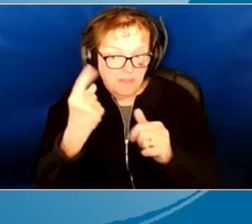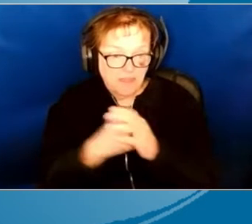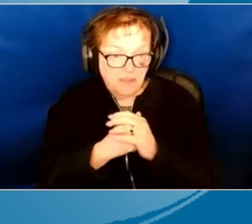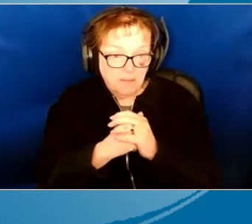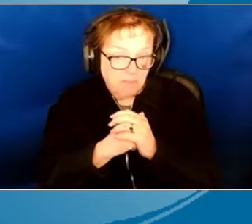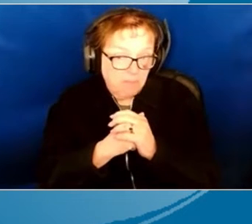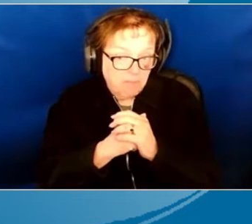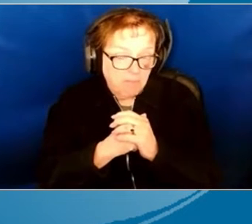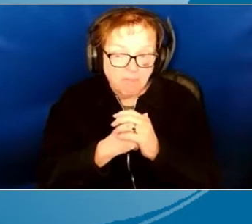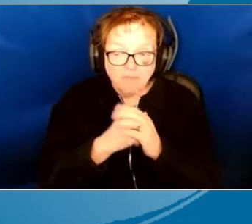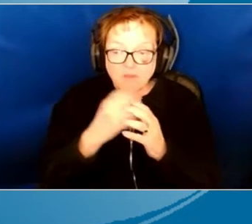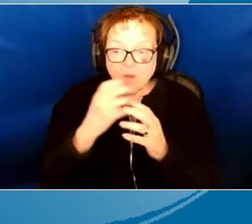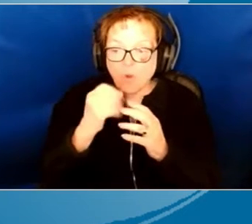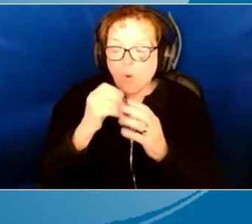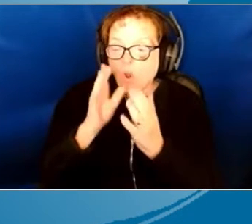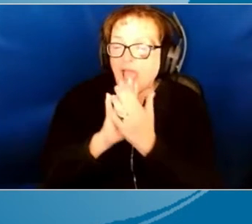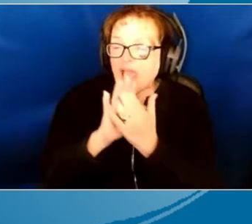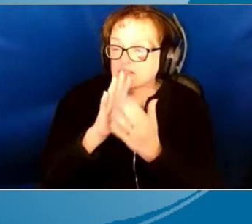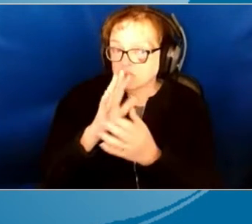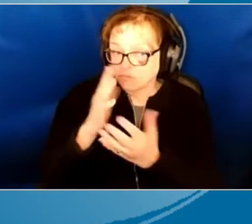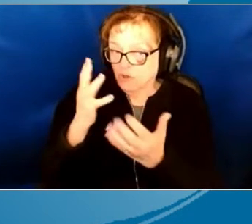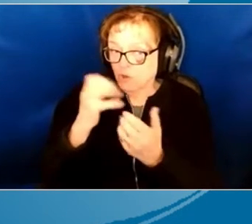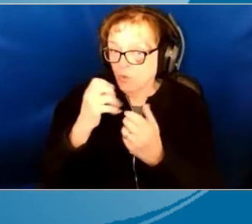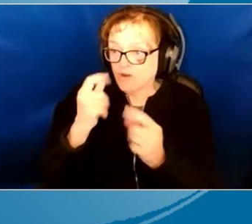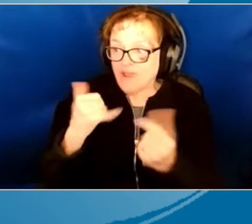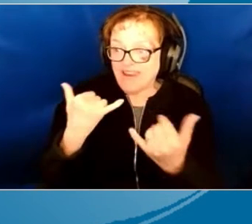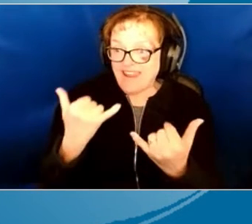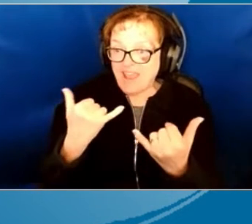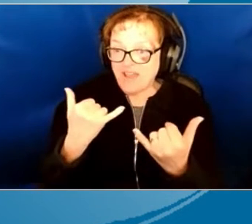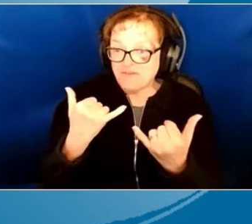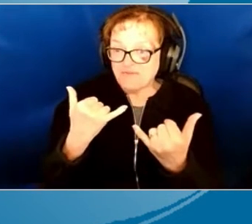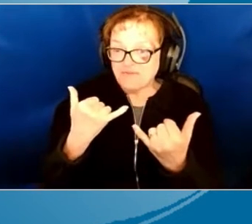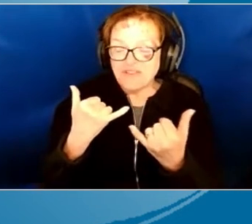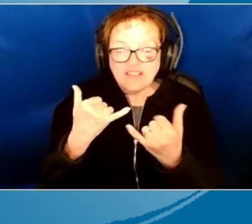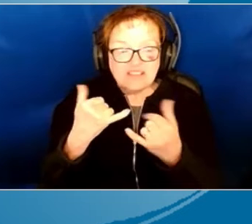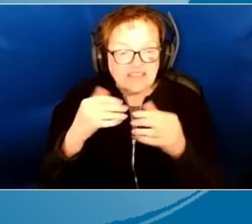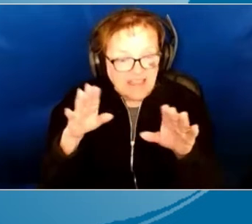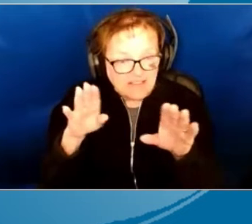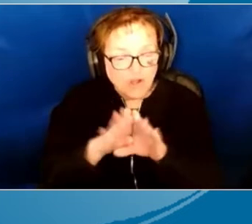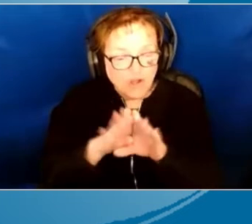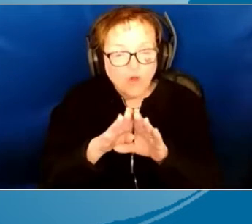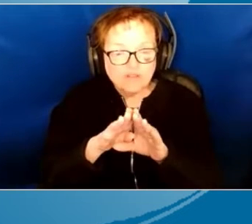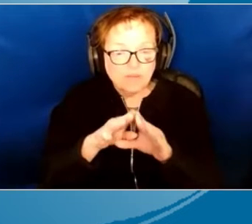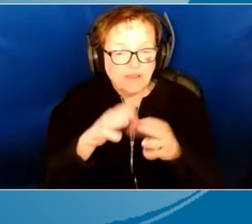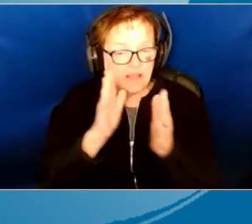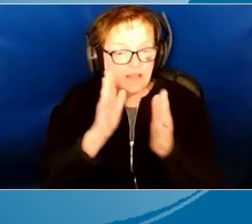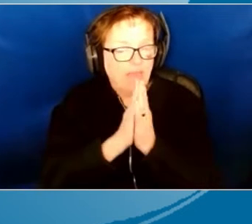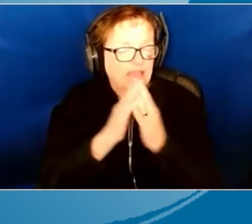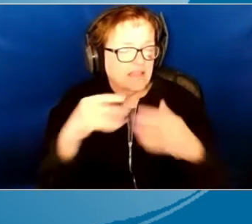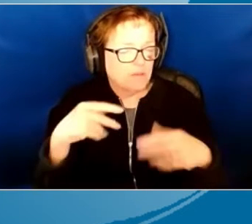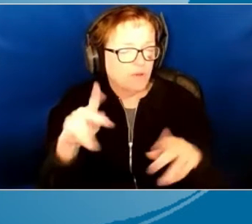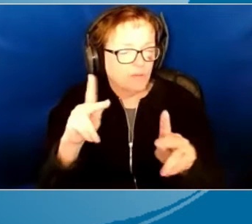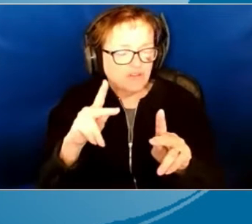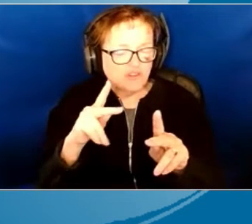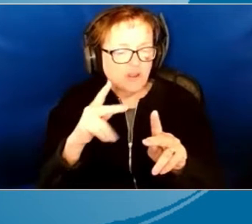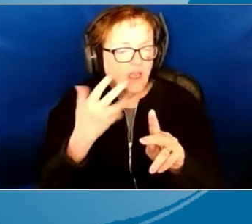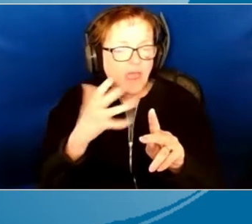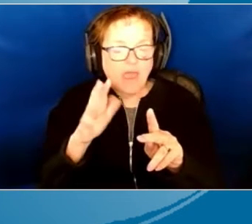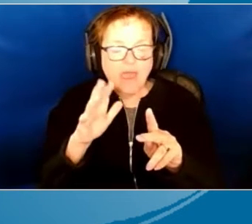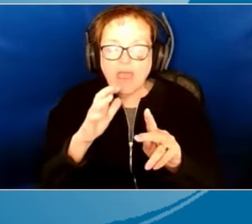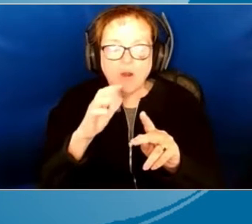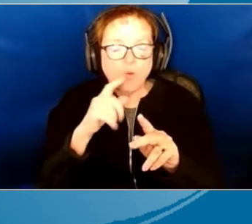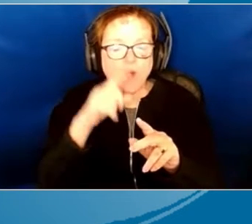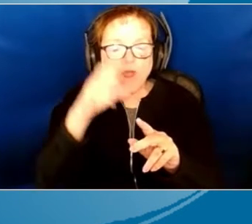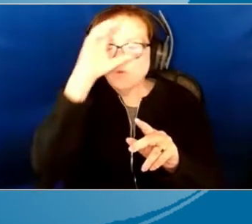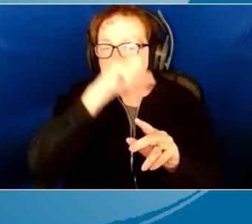Or if I ask them, would you be willing to try it now? See, that's closed ended because I'm asking permission. I don't want to assume that they're ready to